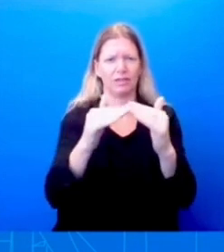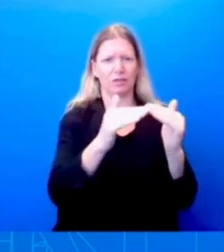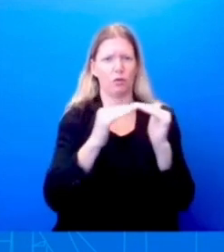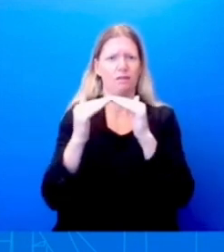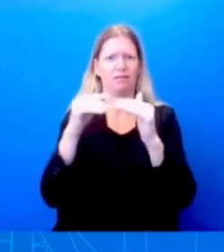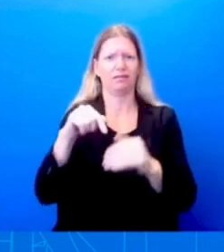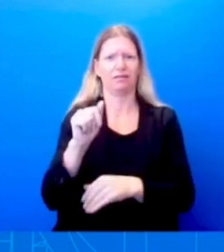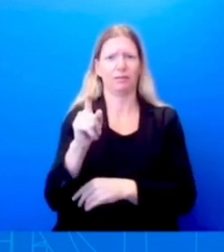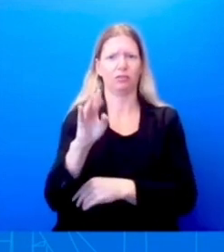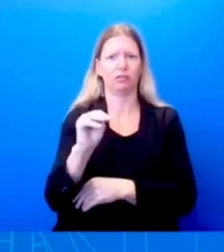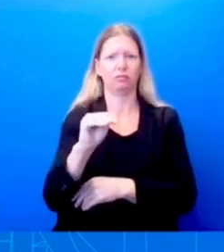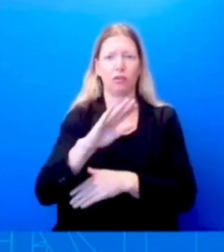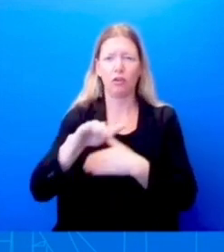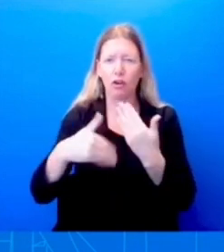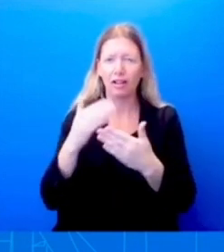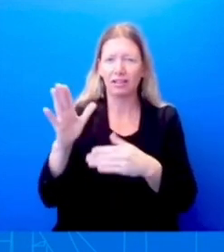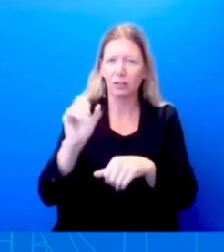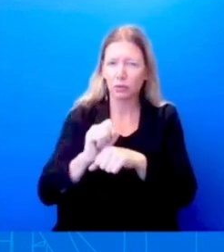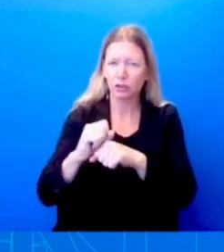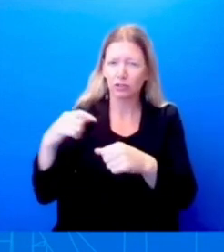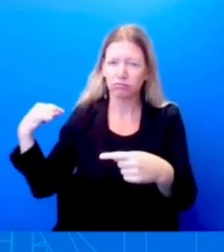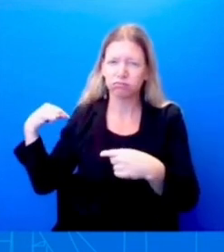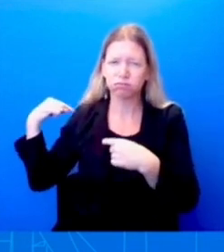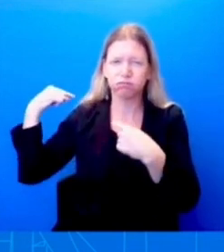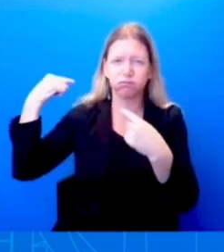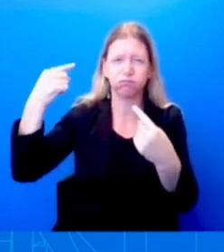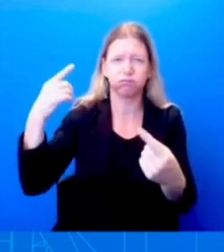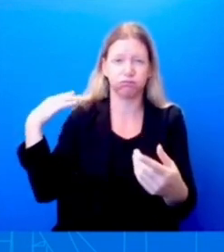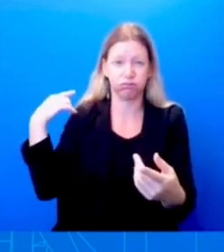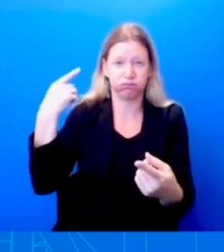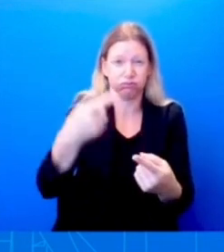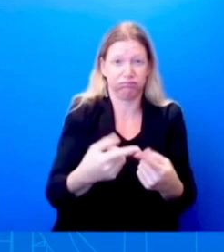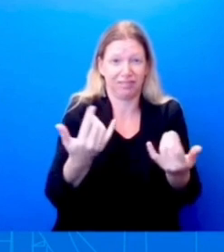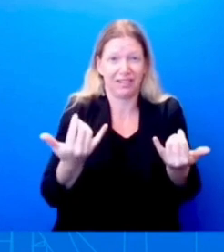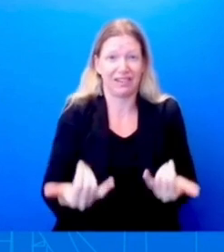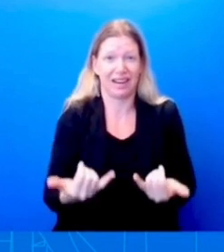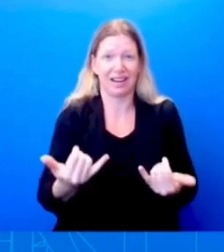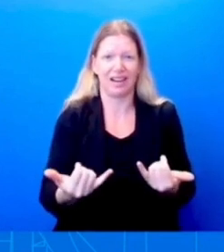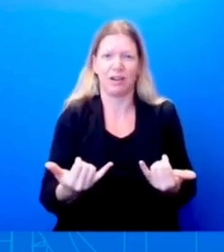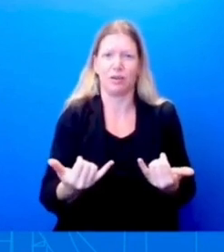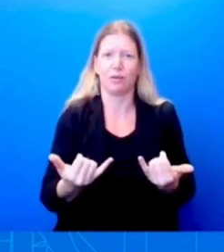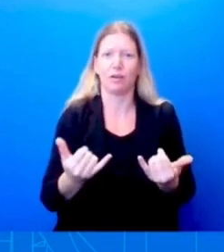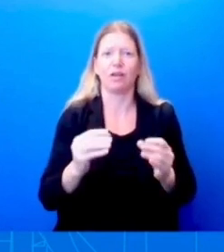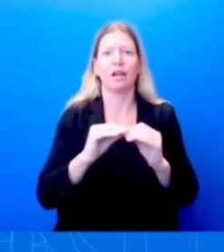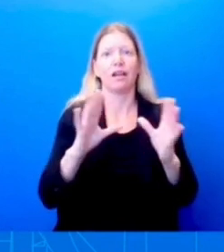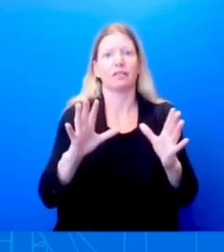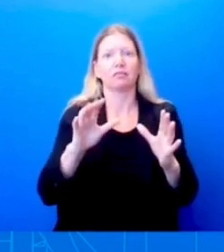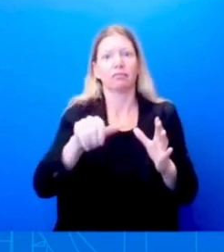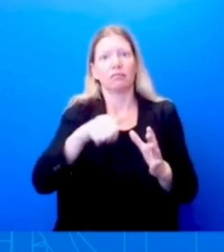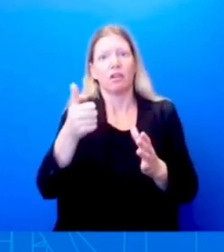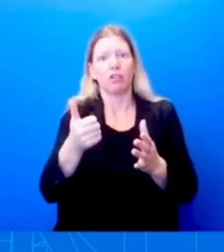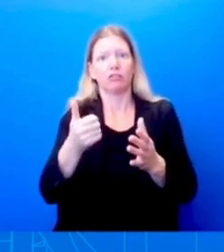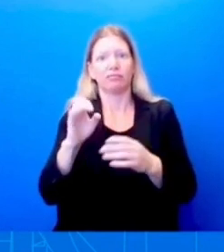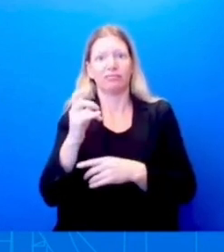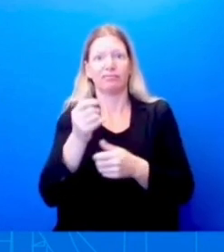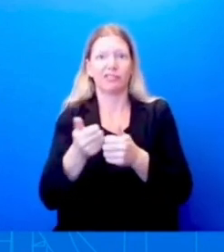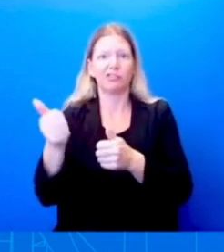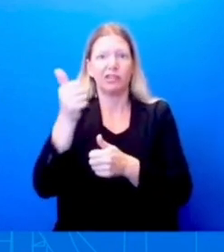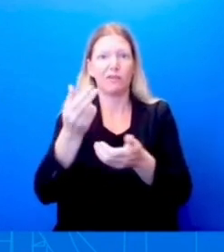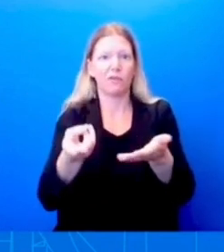another executive order signed on the anniversary of Bloody Sunday to make sure the sacred right to the franchise is protected. It is